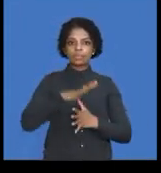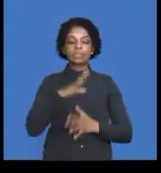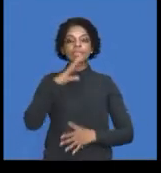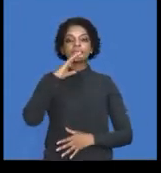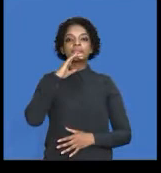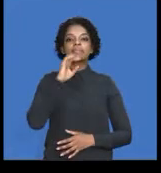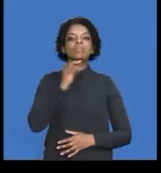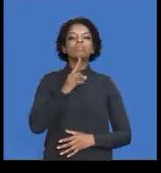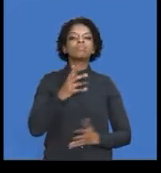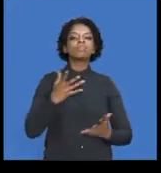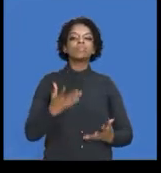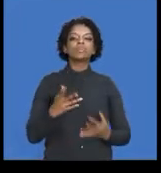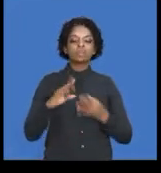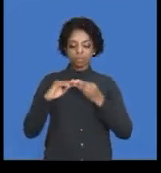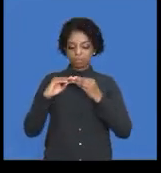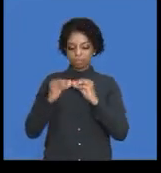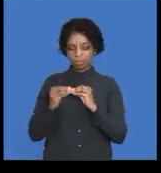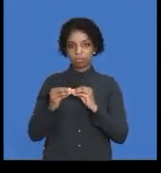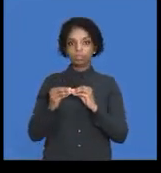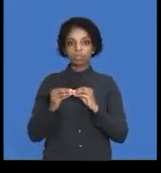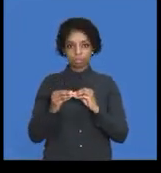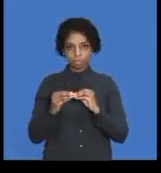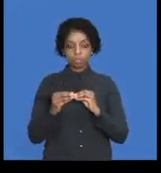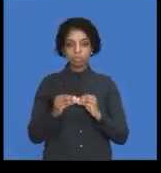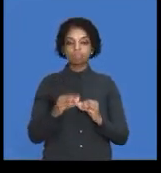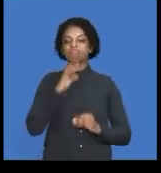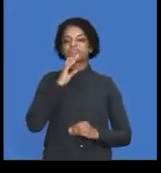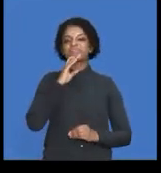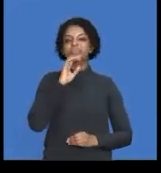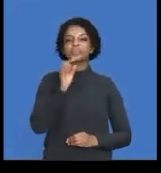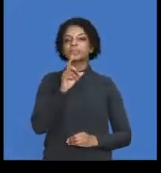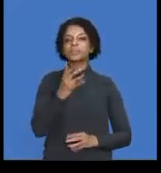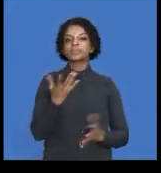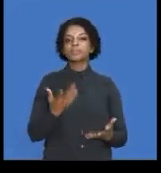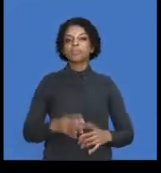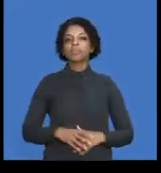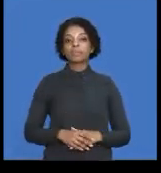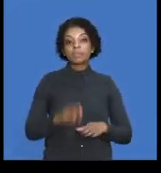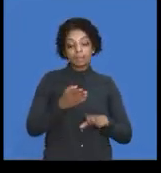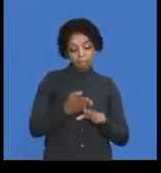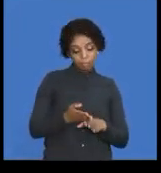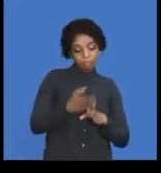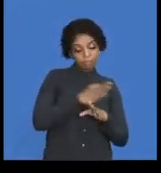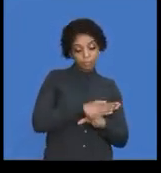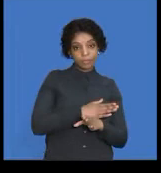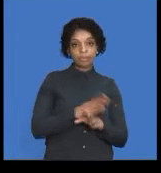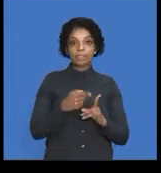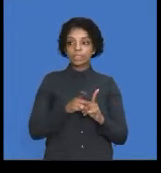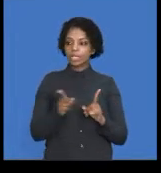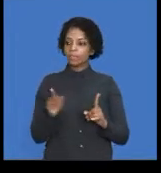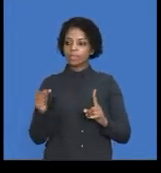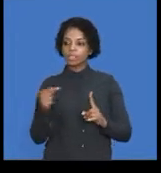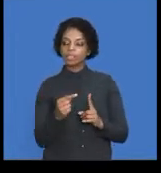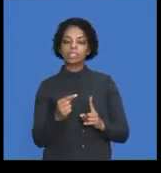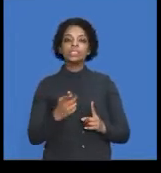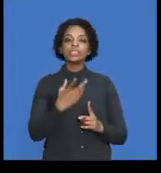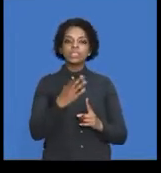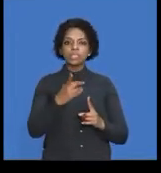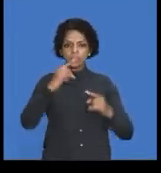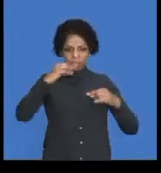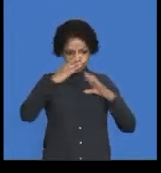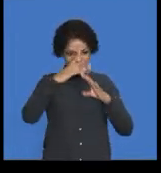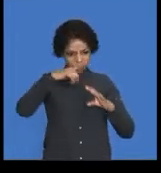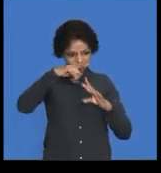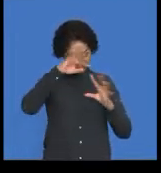take corrective measures from previous deviations. In other words, in previous deviations, if we spend too much on a particular